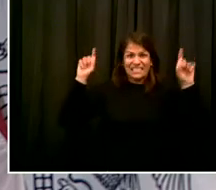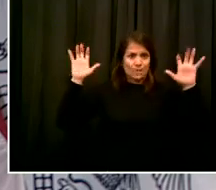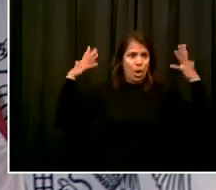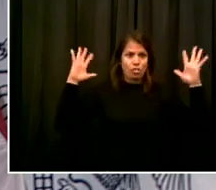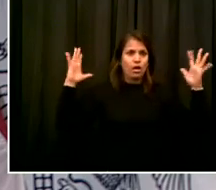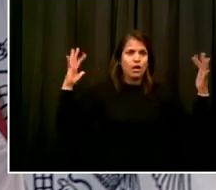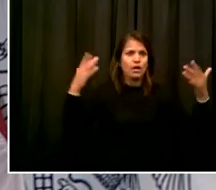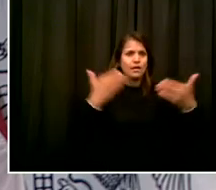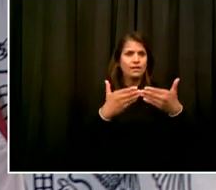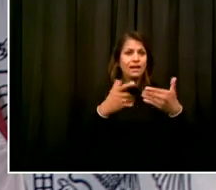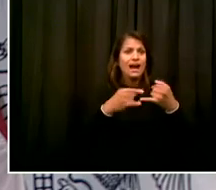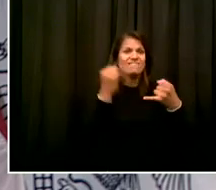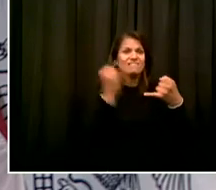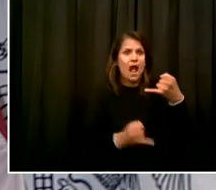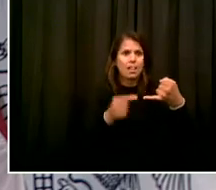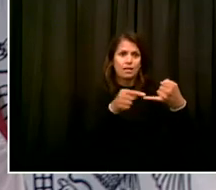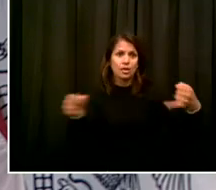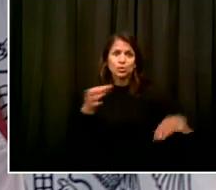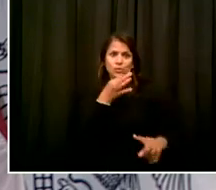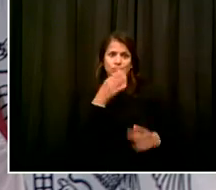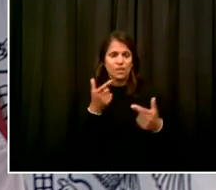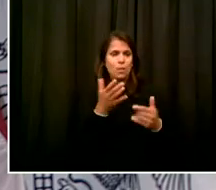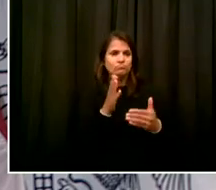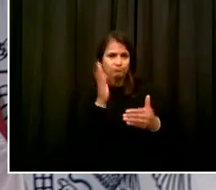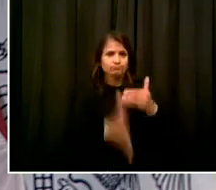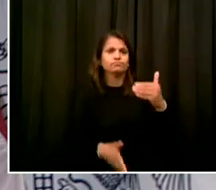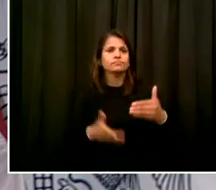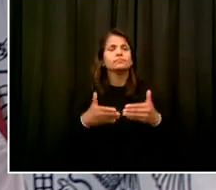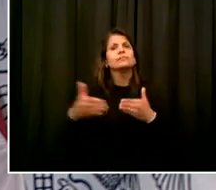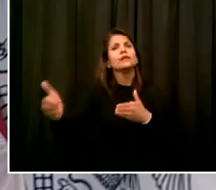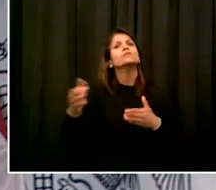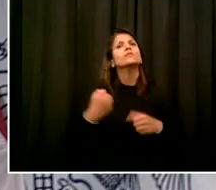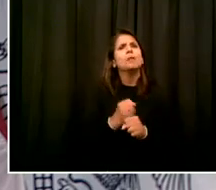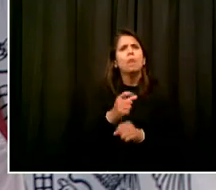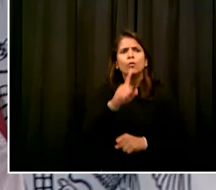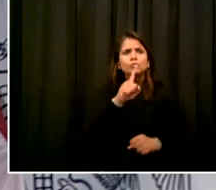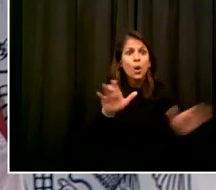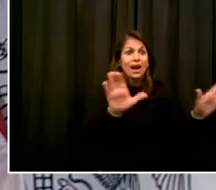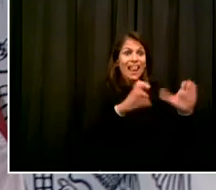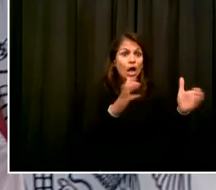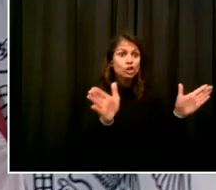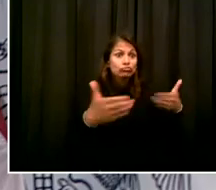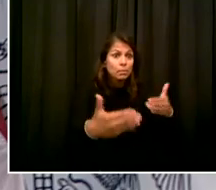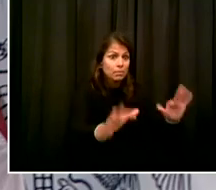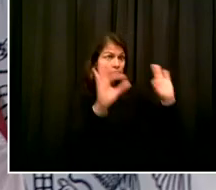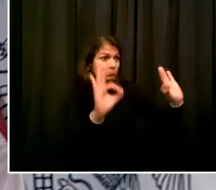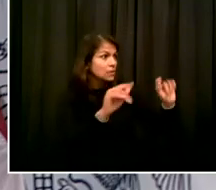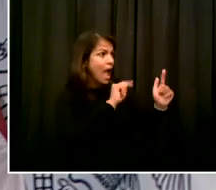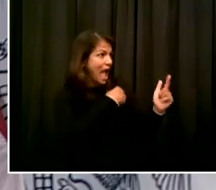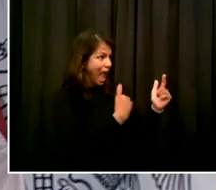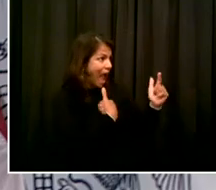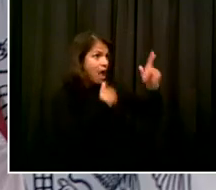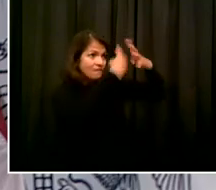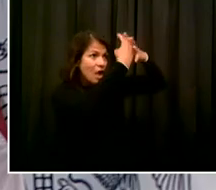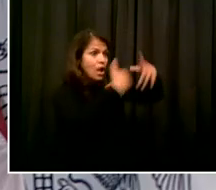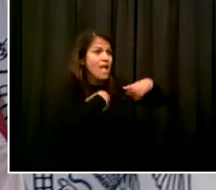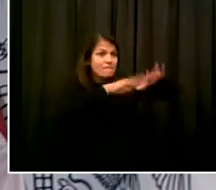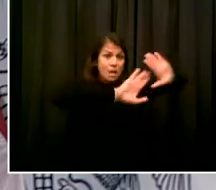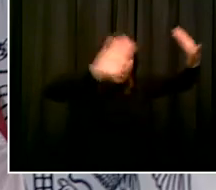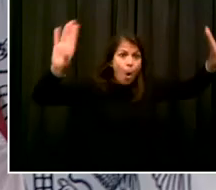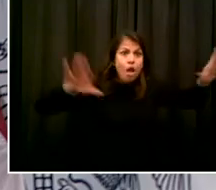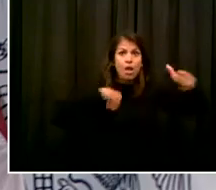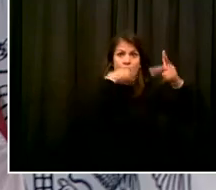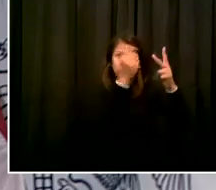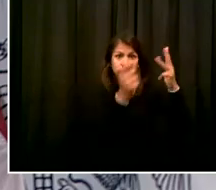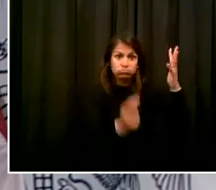classroom is ready. And again, if we think any classroom is not ready or needs more work, it will be held offline until it is ready. Go ahead,